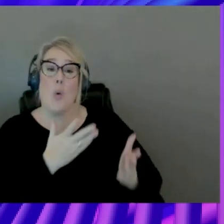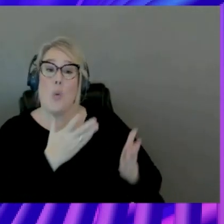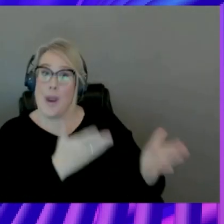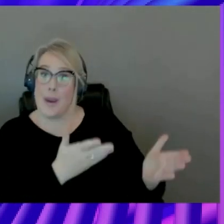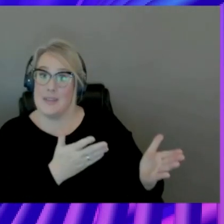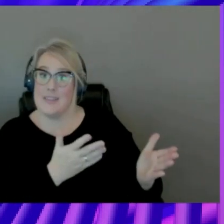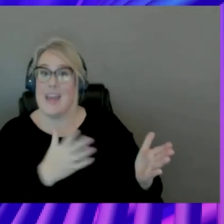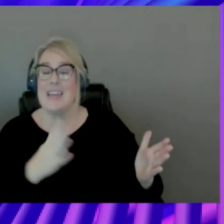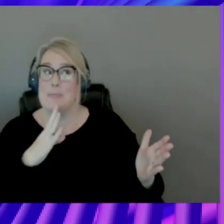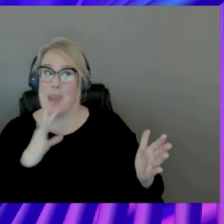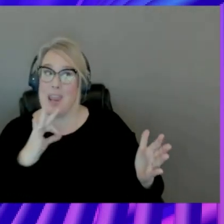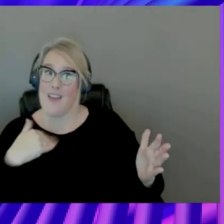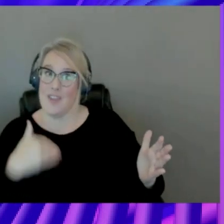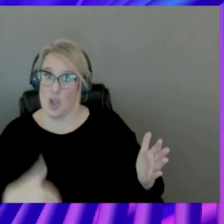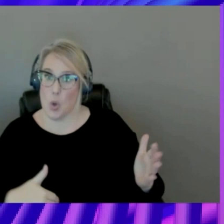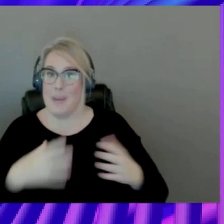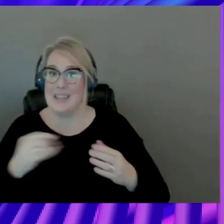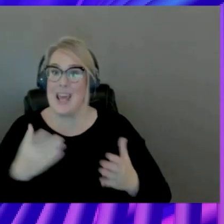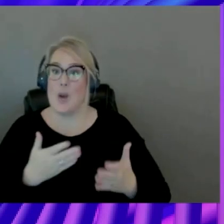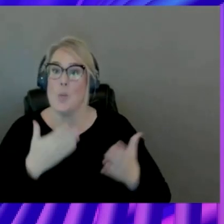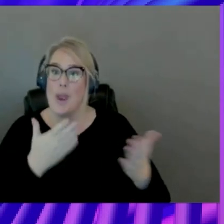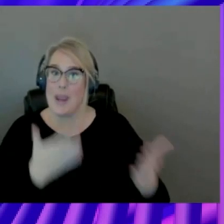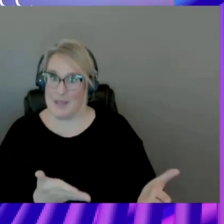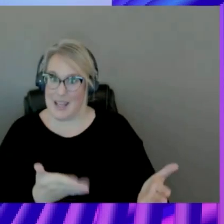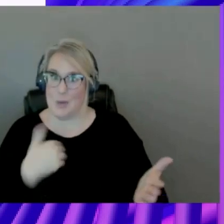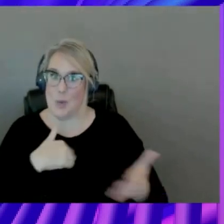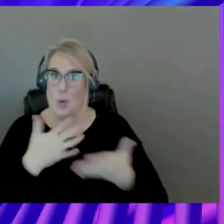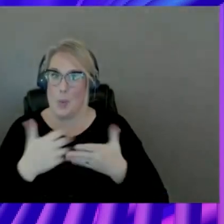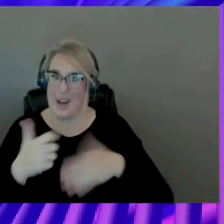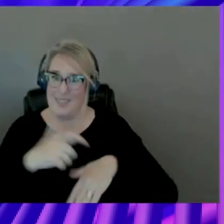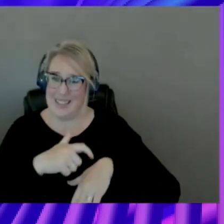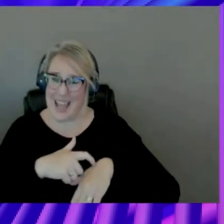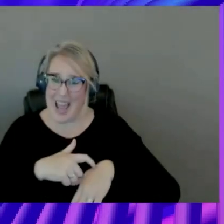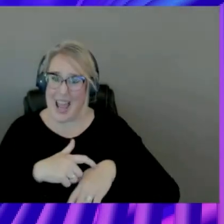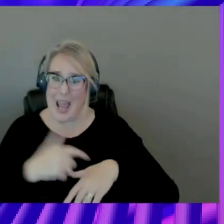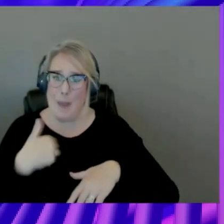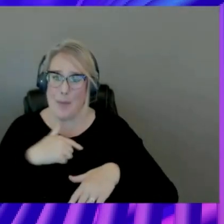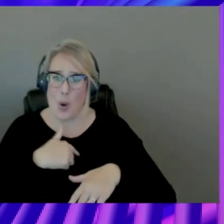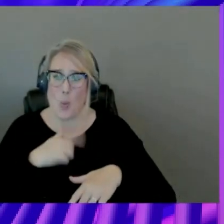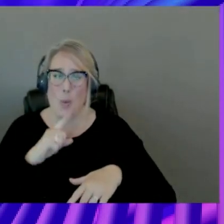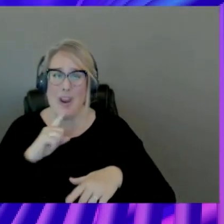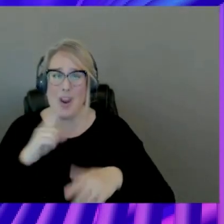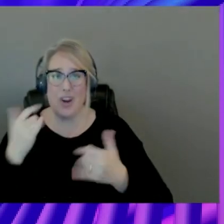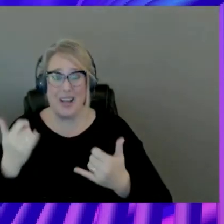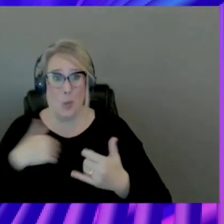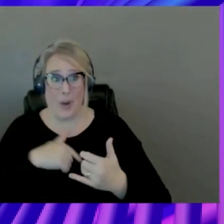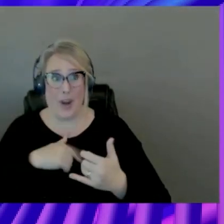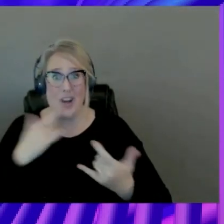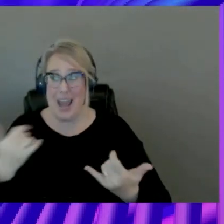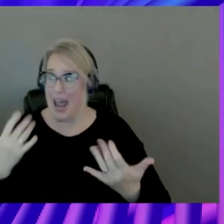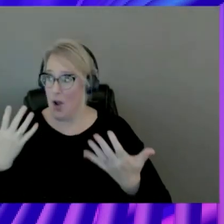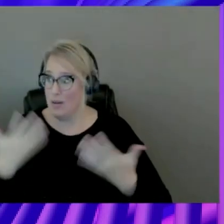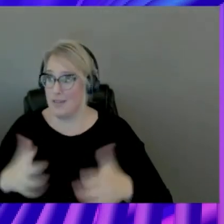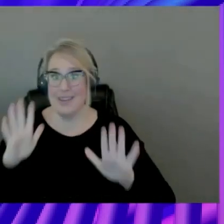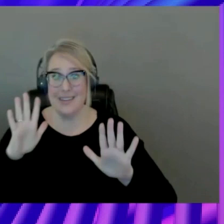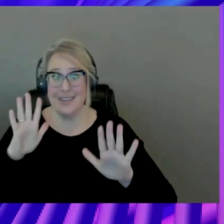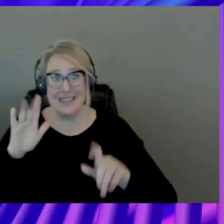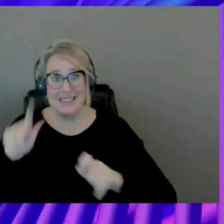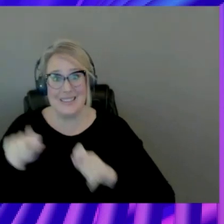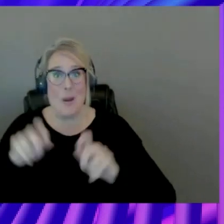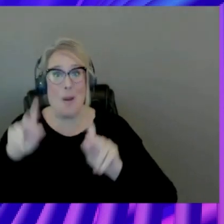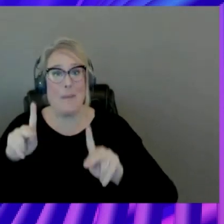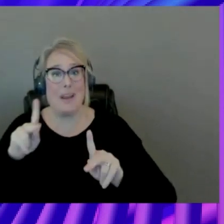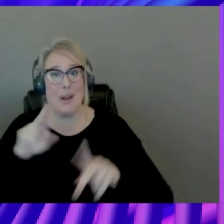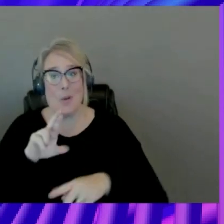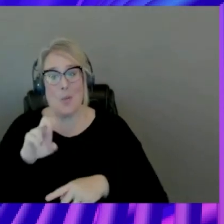and recommendations. We are running out of time. Yes. we are closing out Reinfor. The last one. We are closing Reinfor. It's an amazing content.